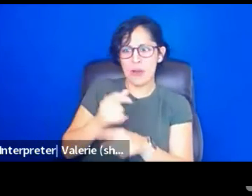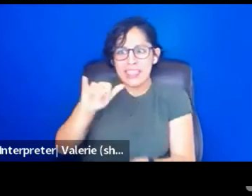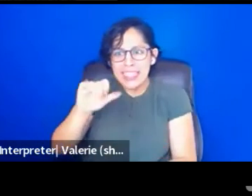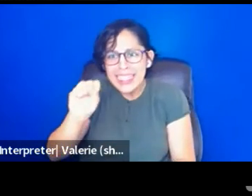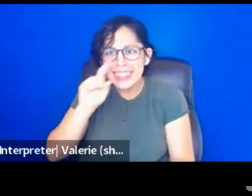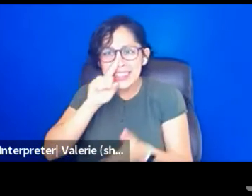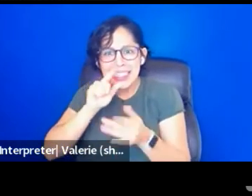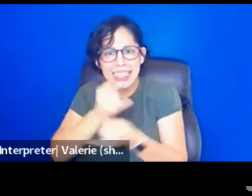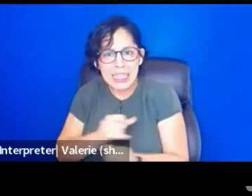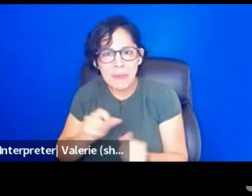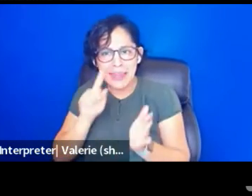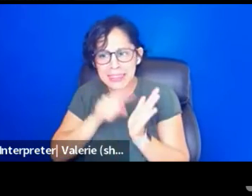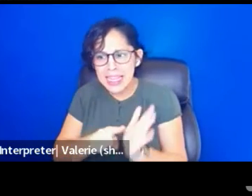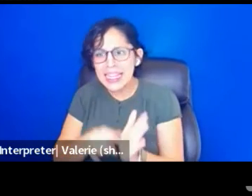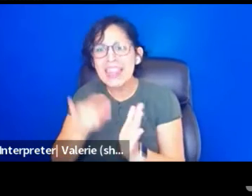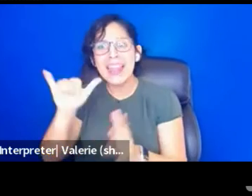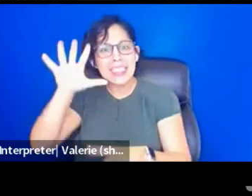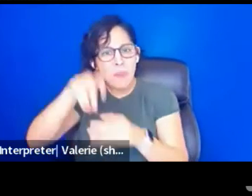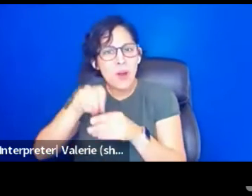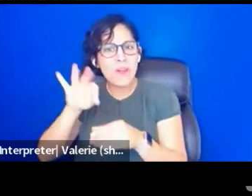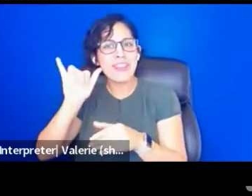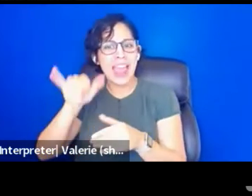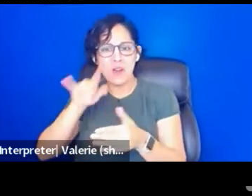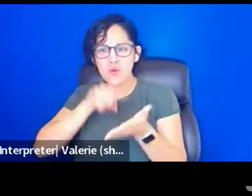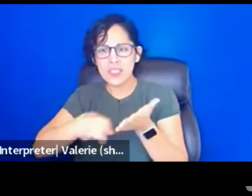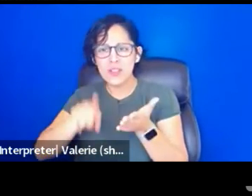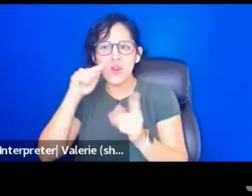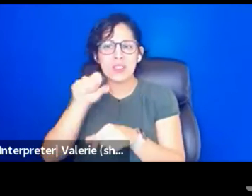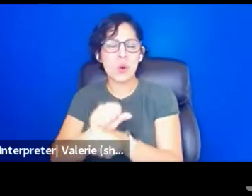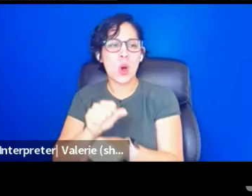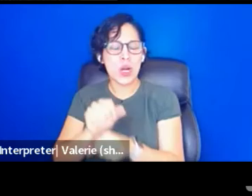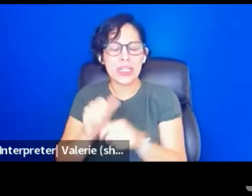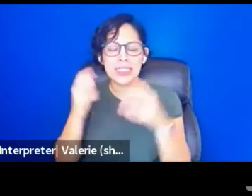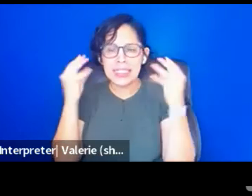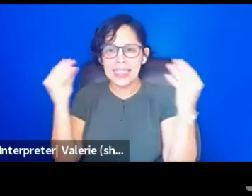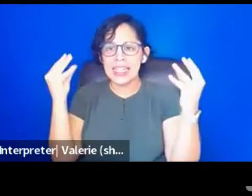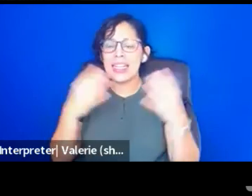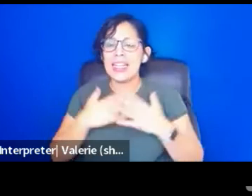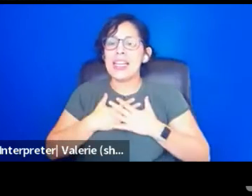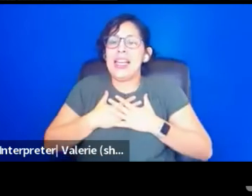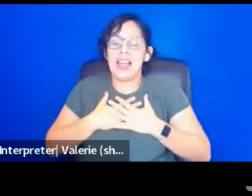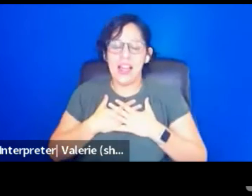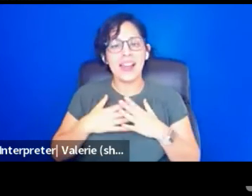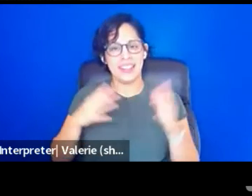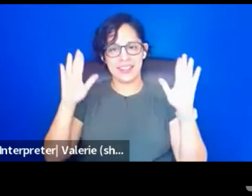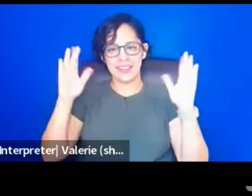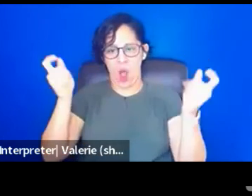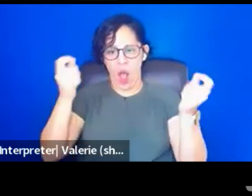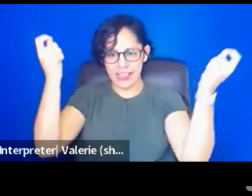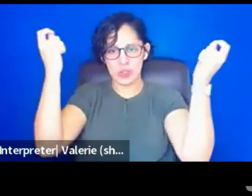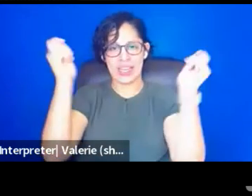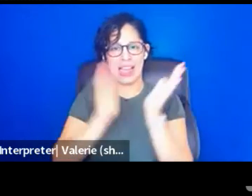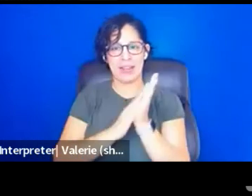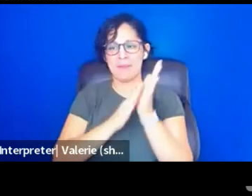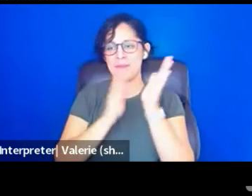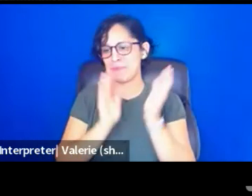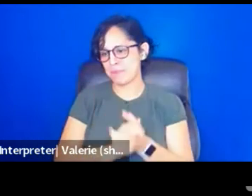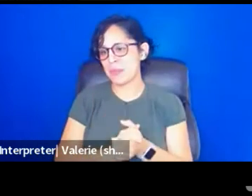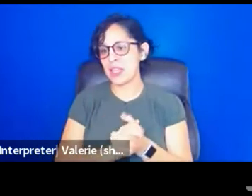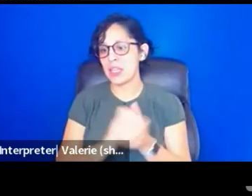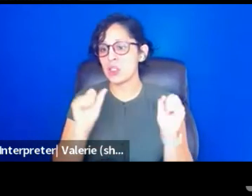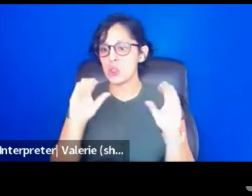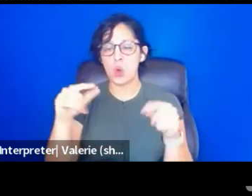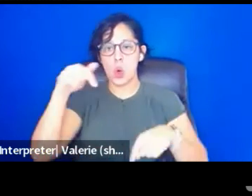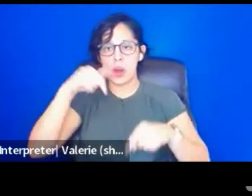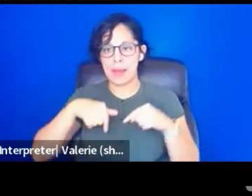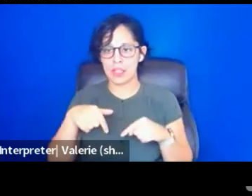own care is part of the research for this work. Oh, hallelujah. Okay. Just so going